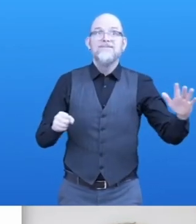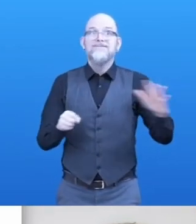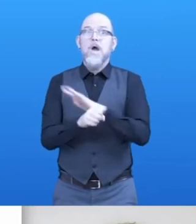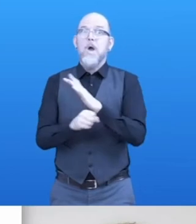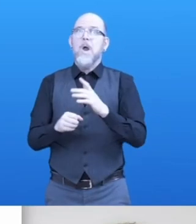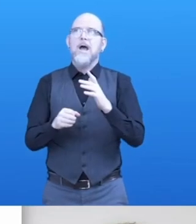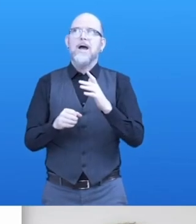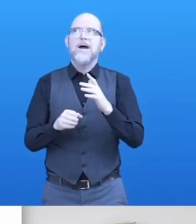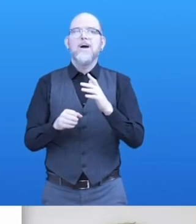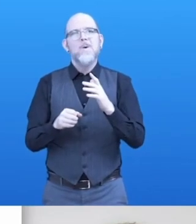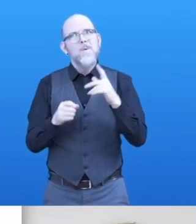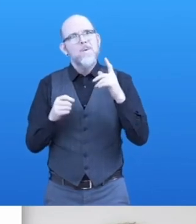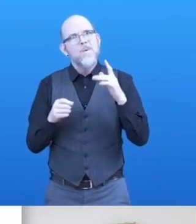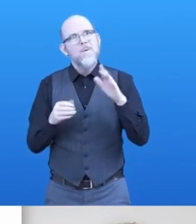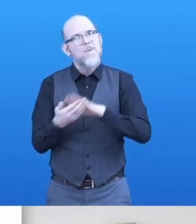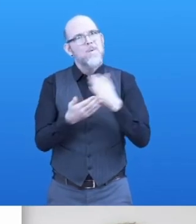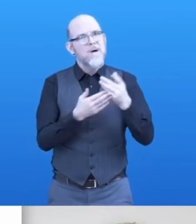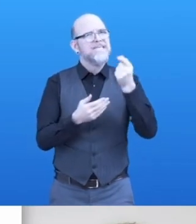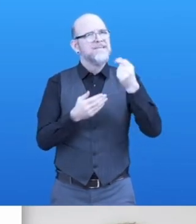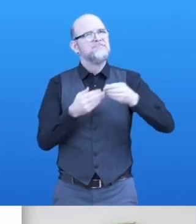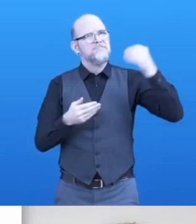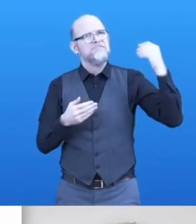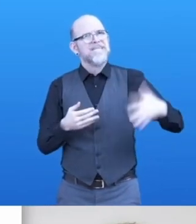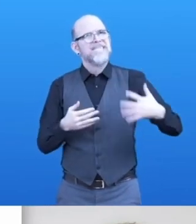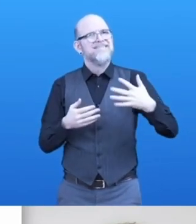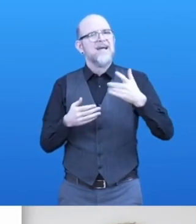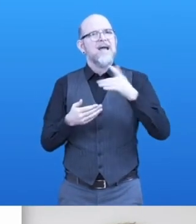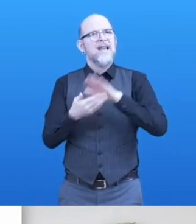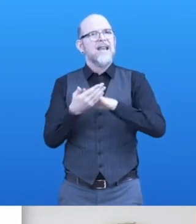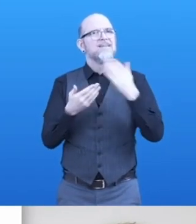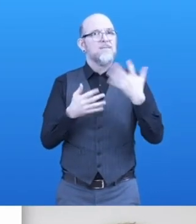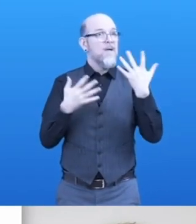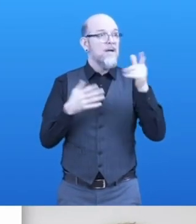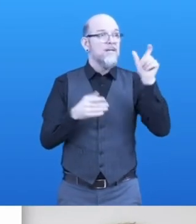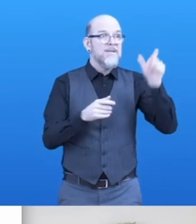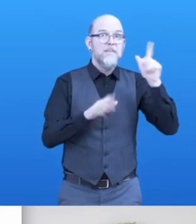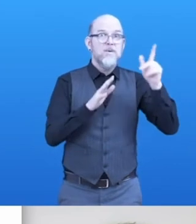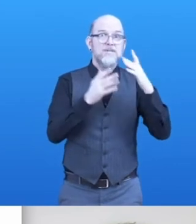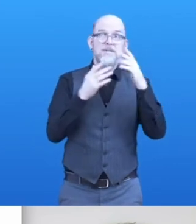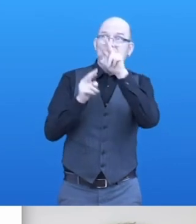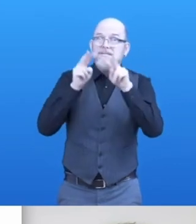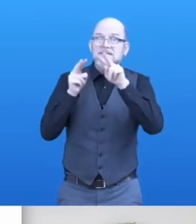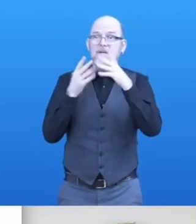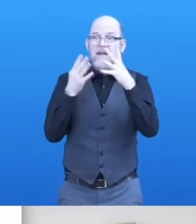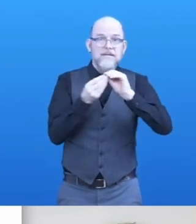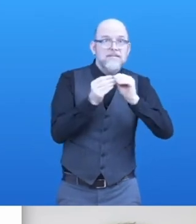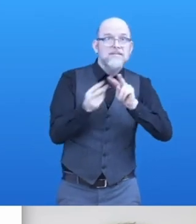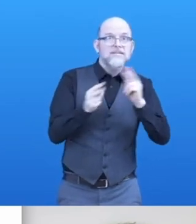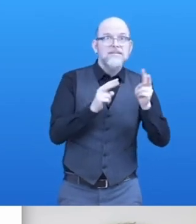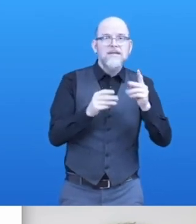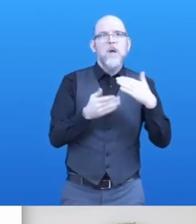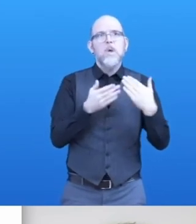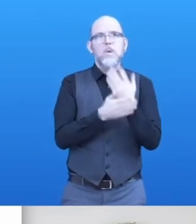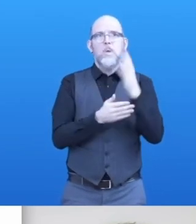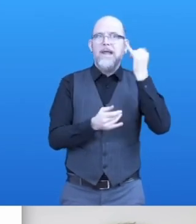and expensive. As our translation still requires a lot of manual work, we have developed a new product. With the SignEx Look